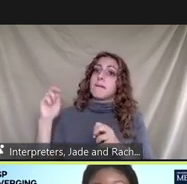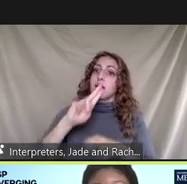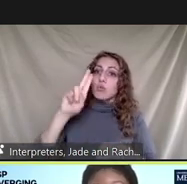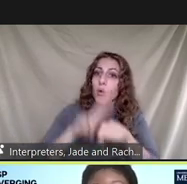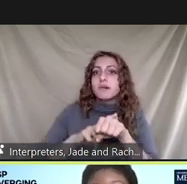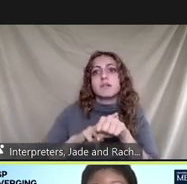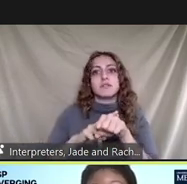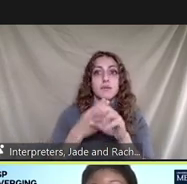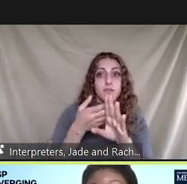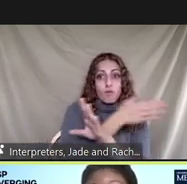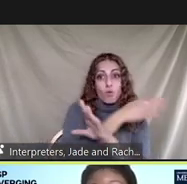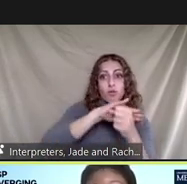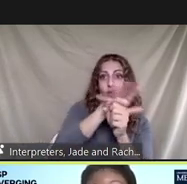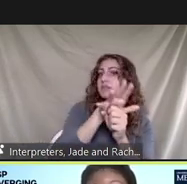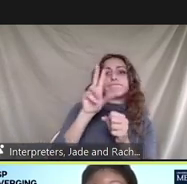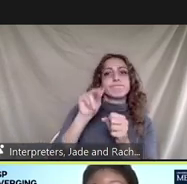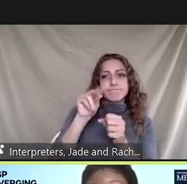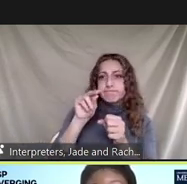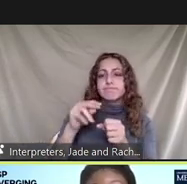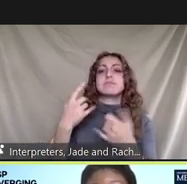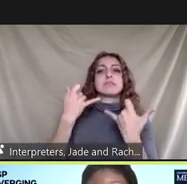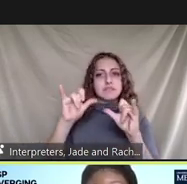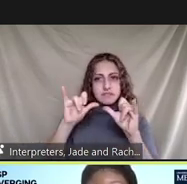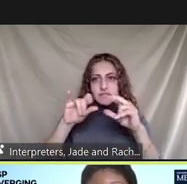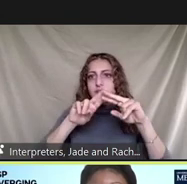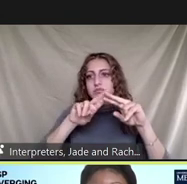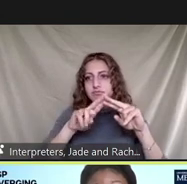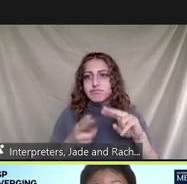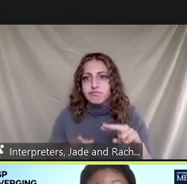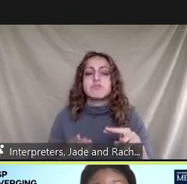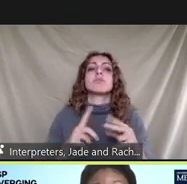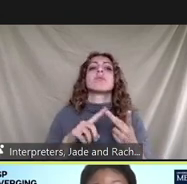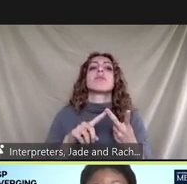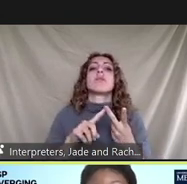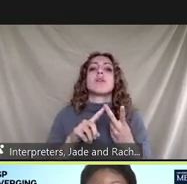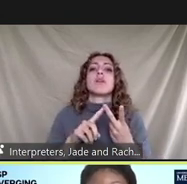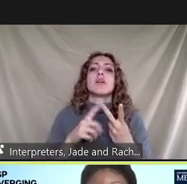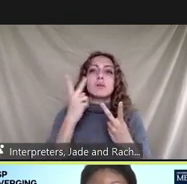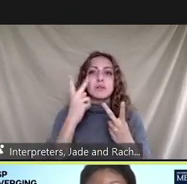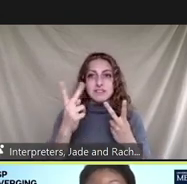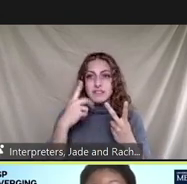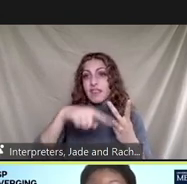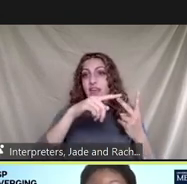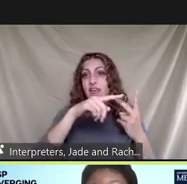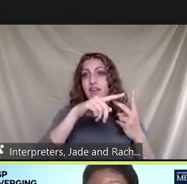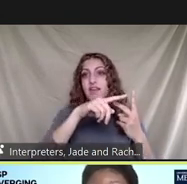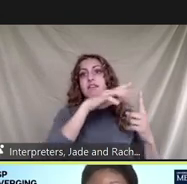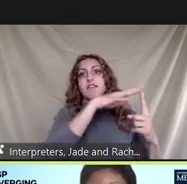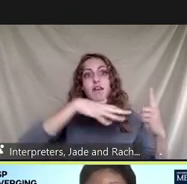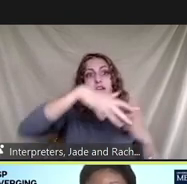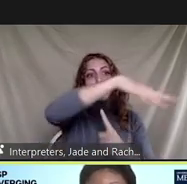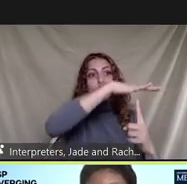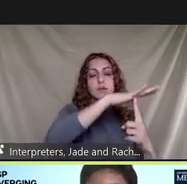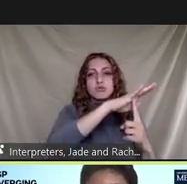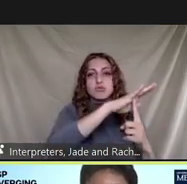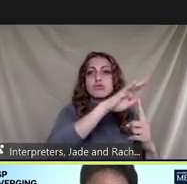and we also saw that traffic reductions were not spatially uniform where coastal counties saw greater reductions